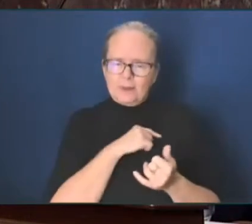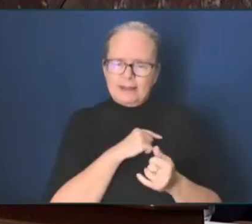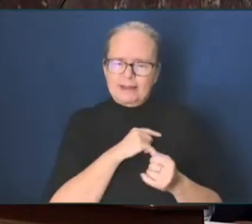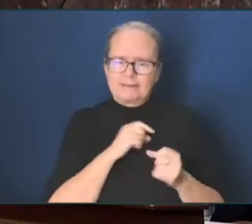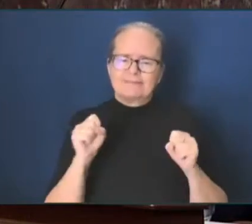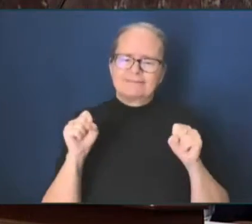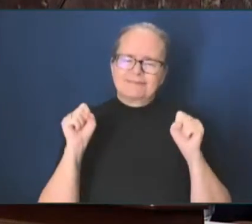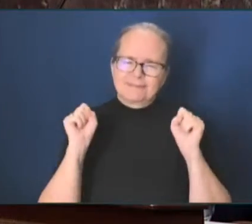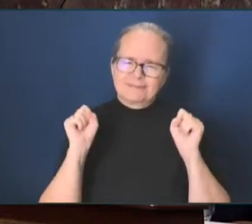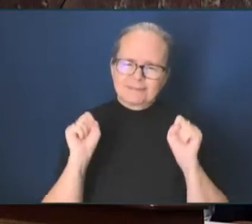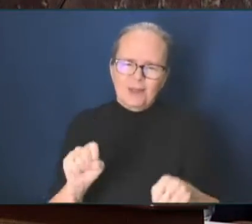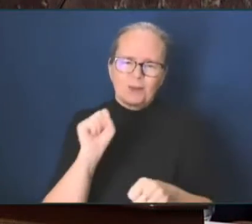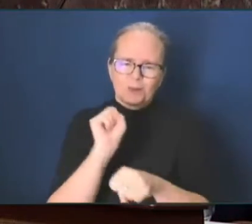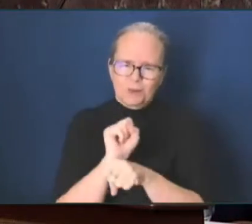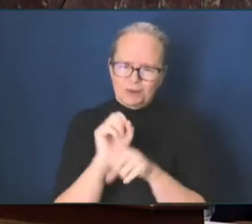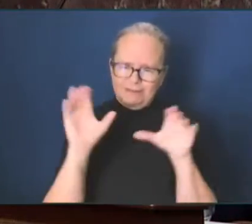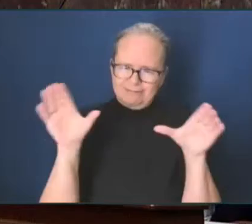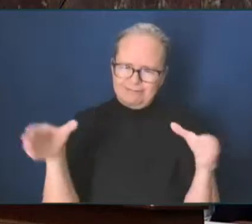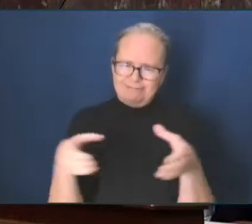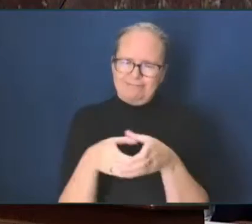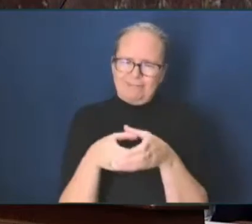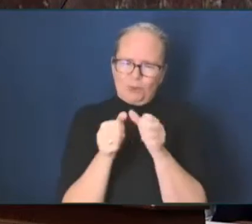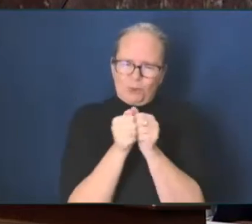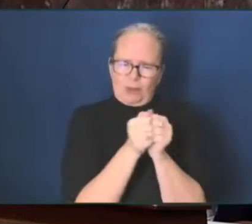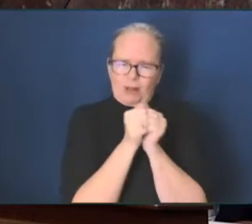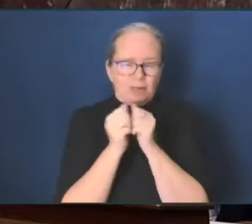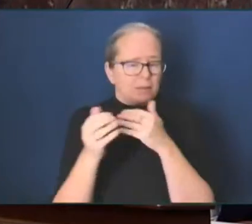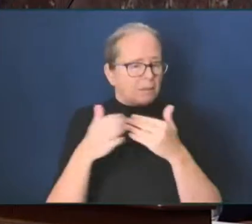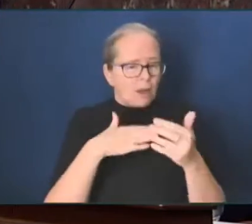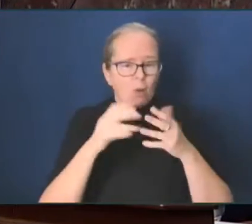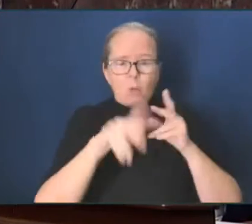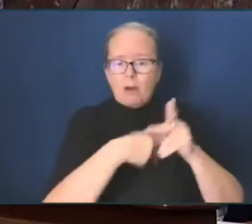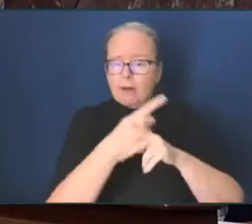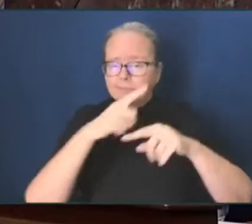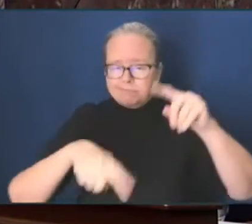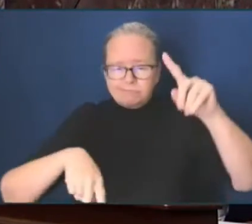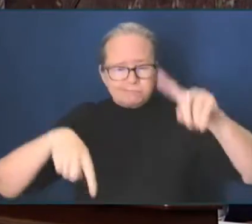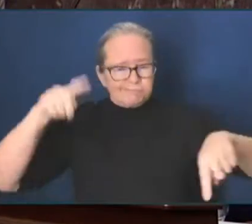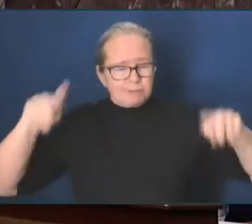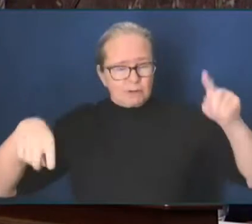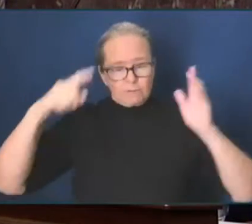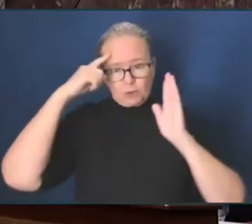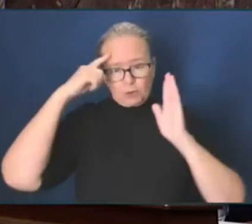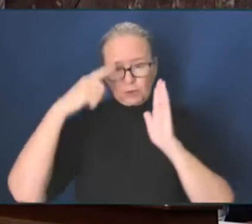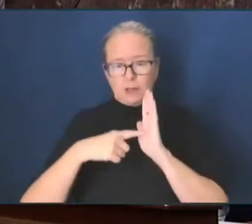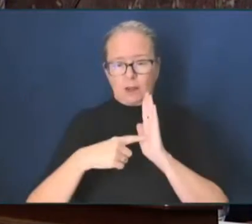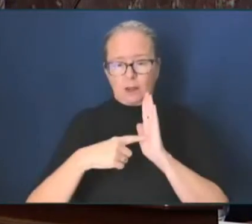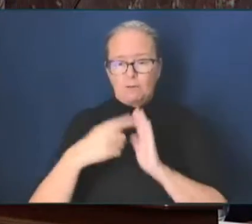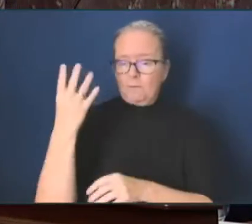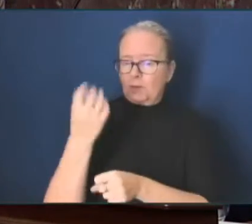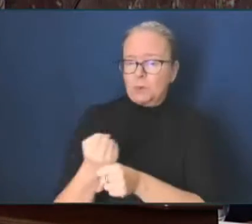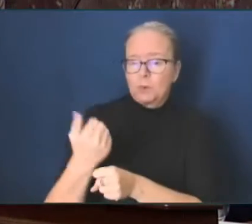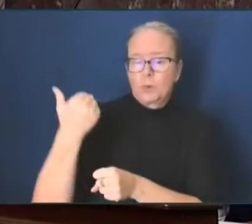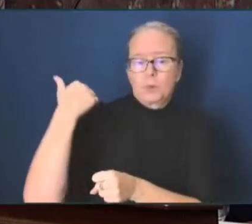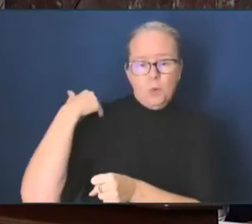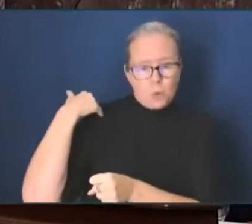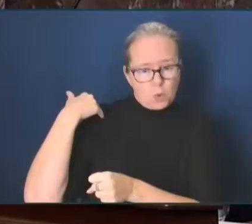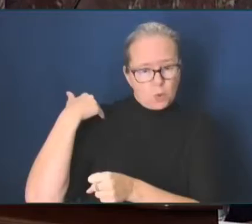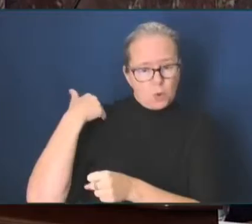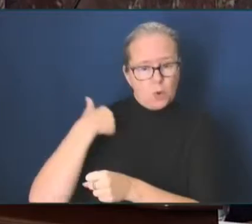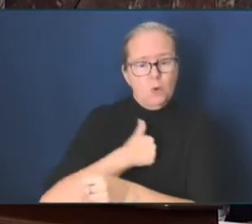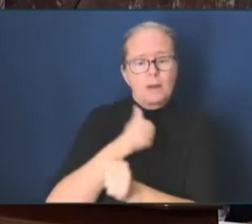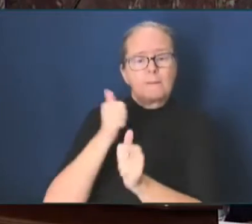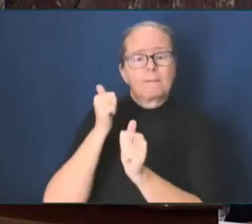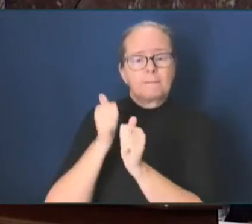years ago today. When we passed Bill 47, the Health Sector Statutes Repeal Act, to undo